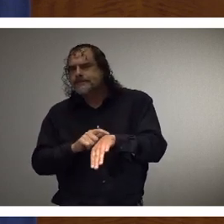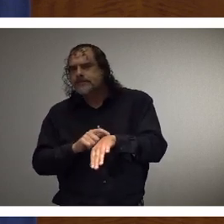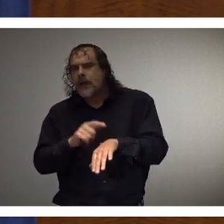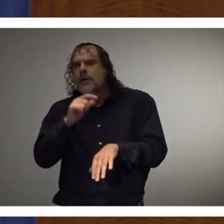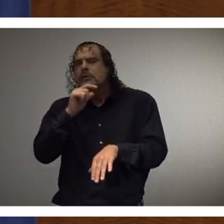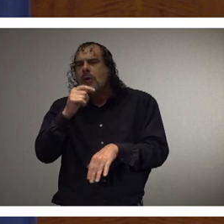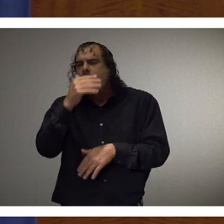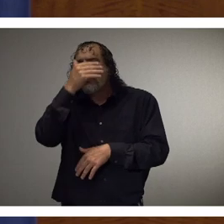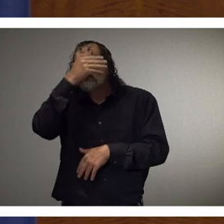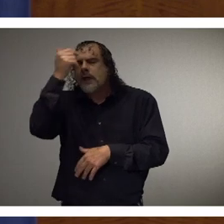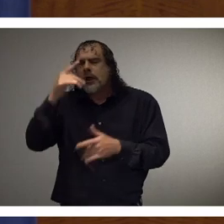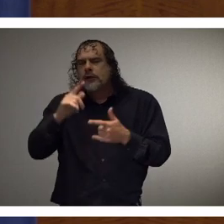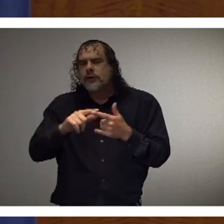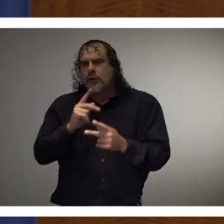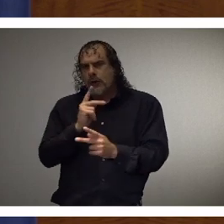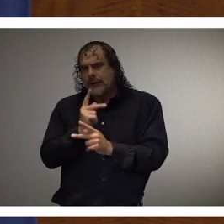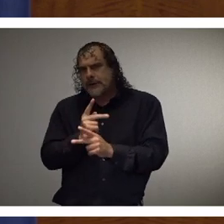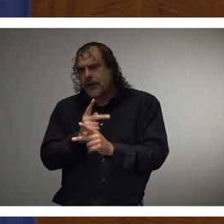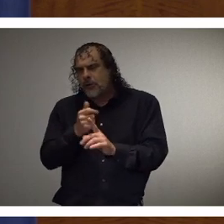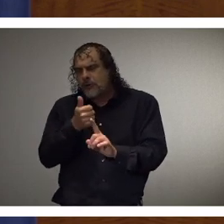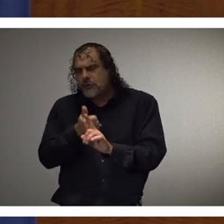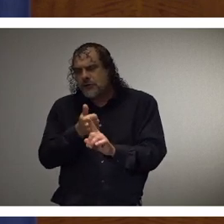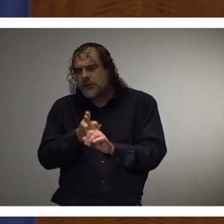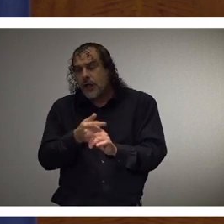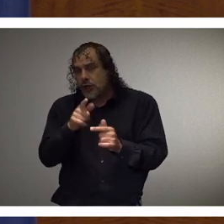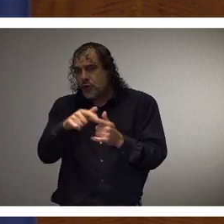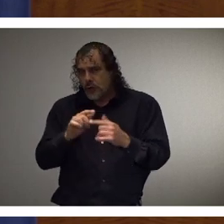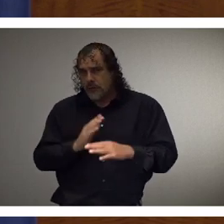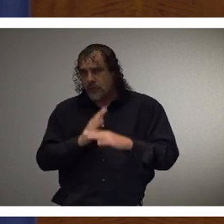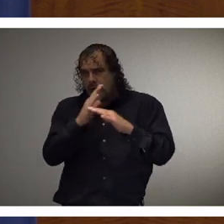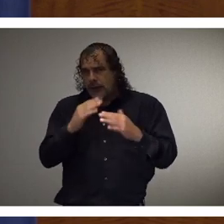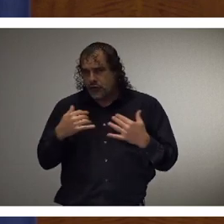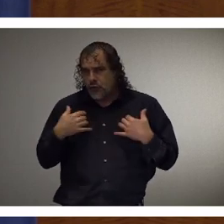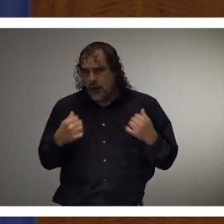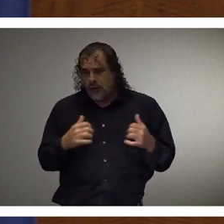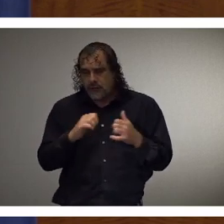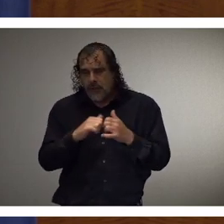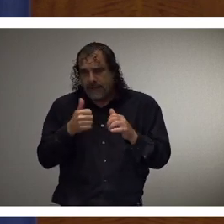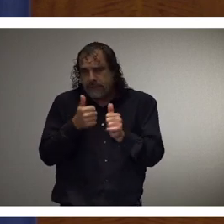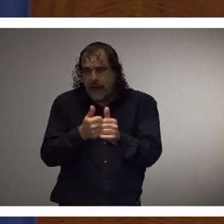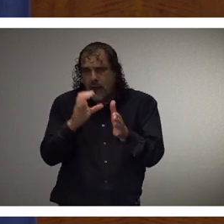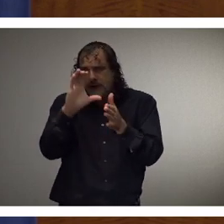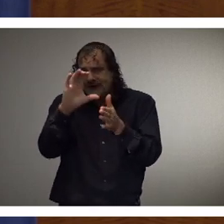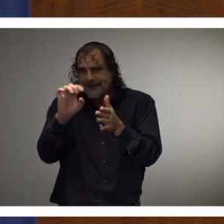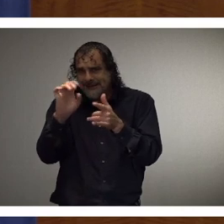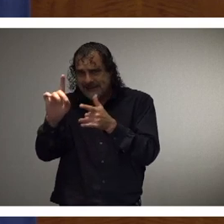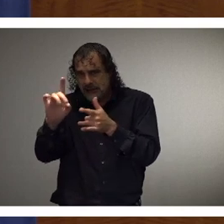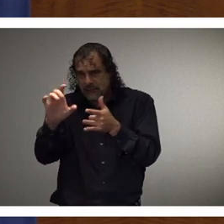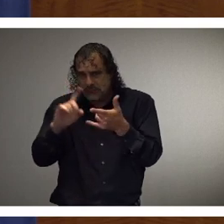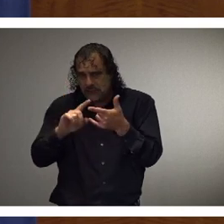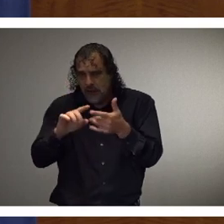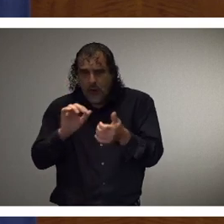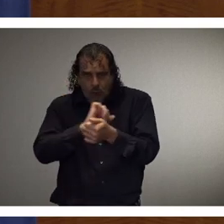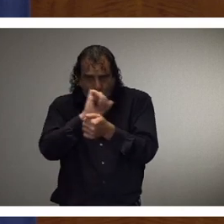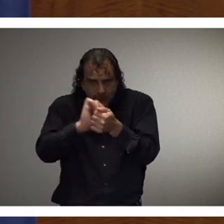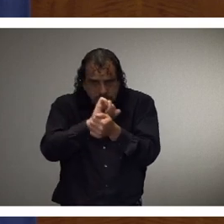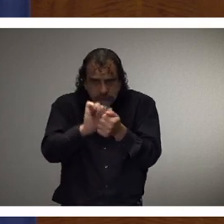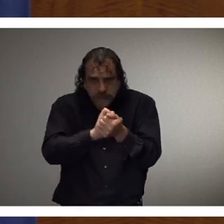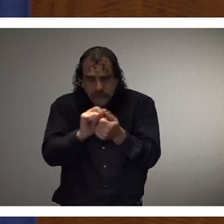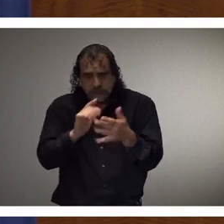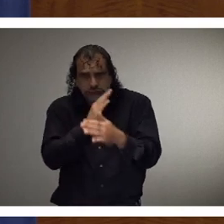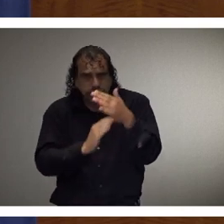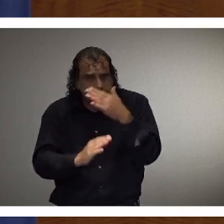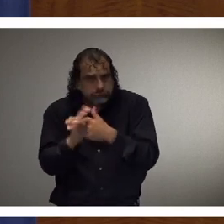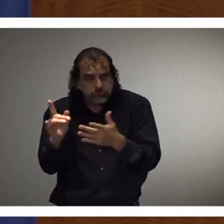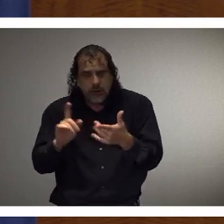yourself. You can protect your health by following CDC guidelines, washing your hands, staying